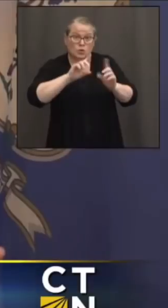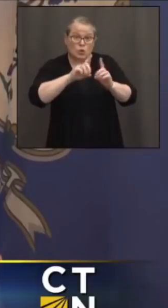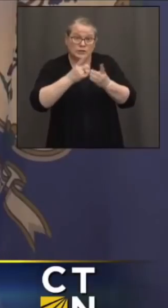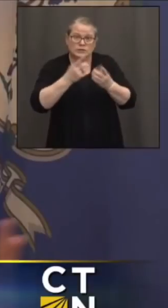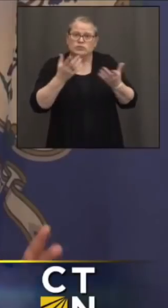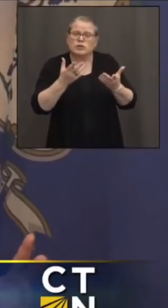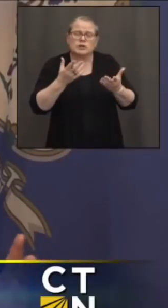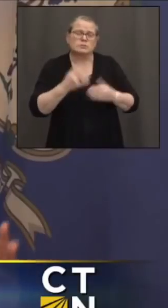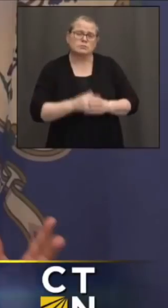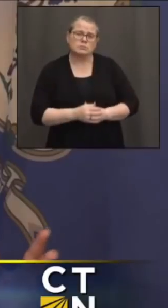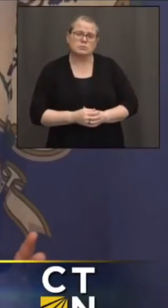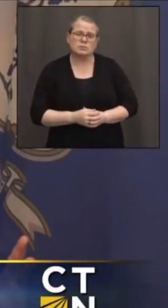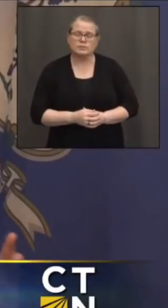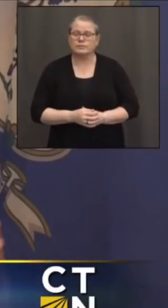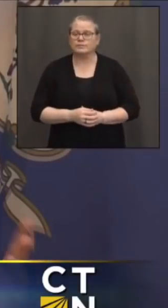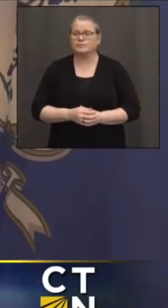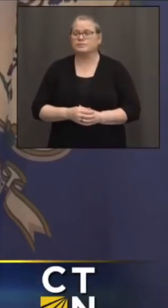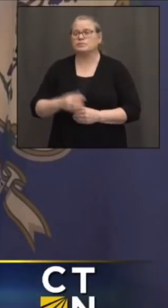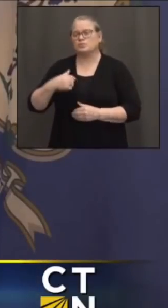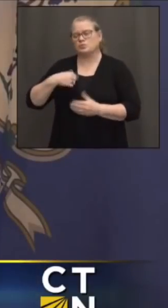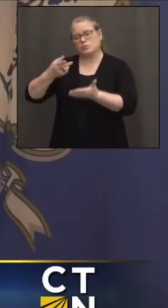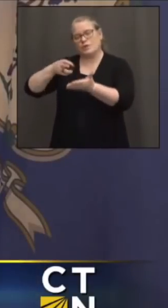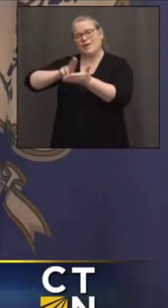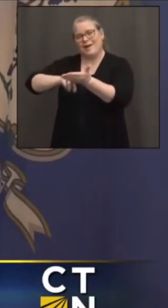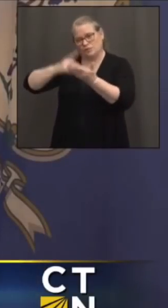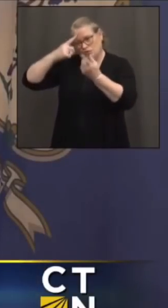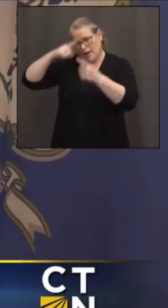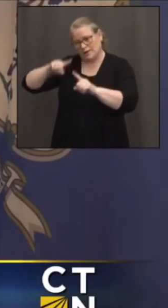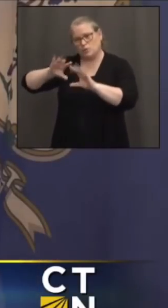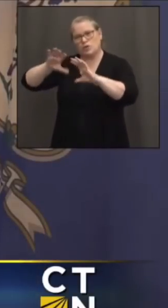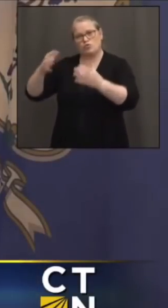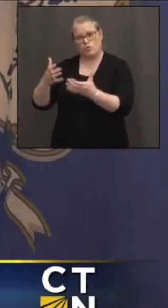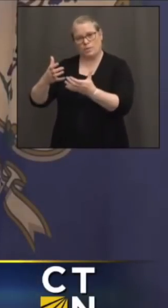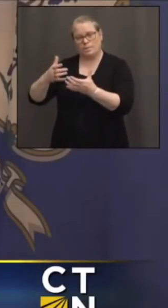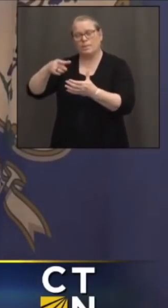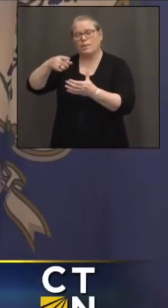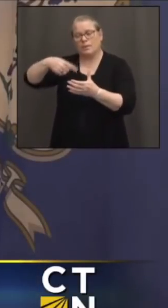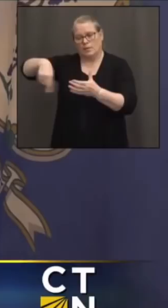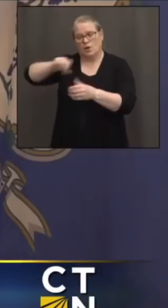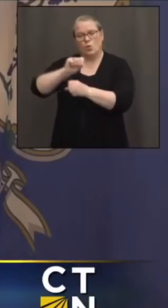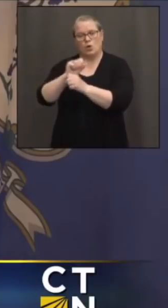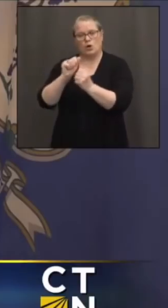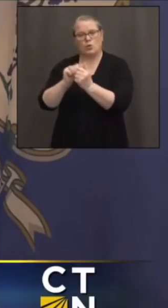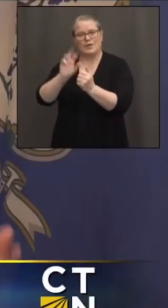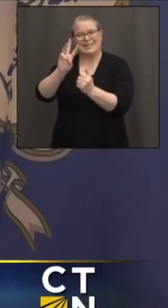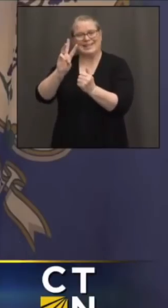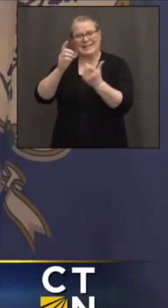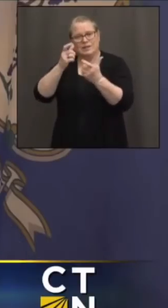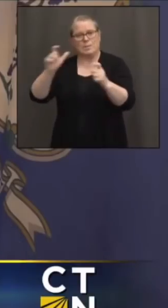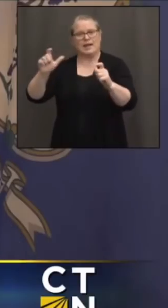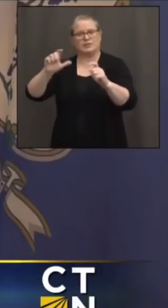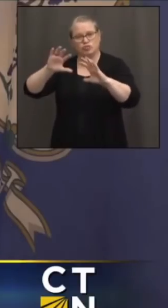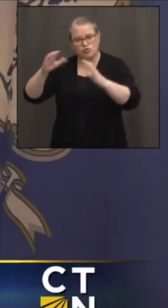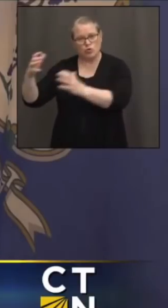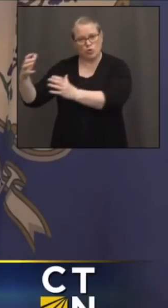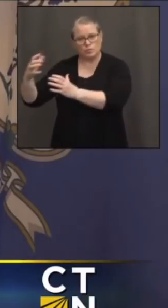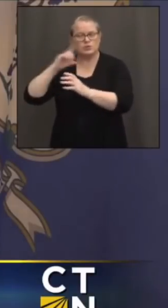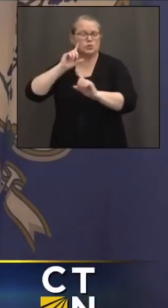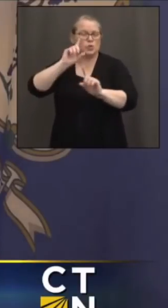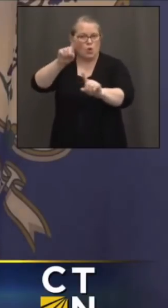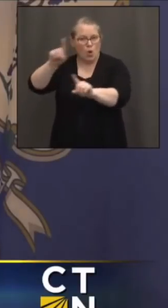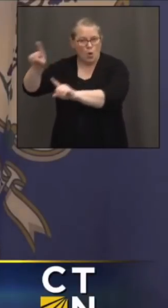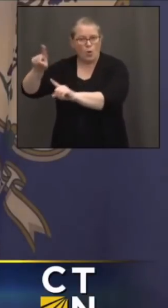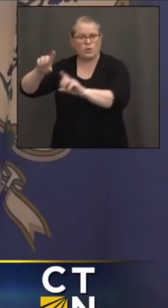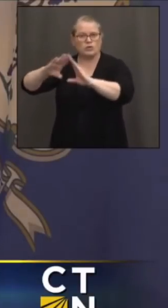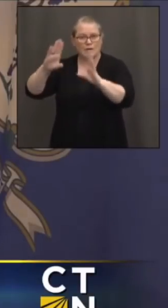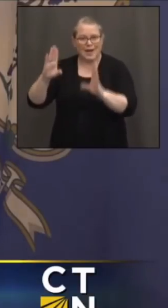What we've got is a contract with a group that's going to work with six major out-groups that will do the door-to-door and the knocking. We're going